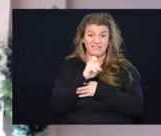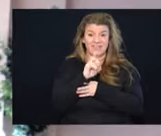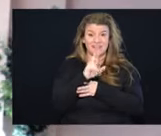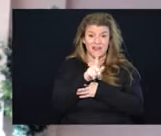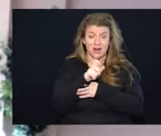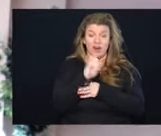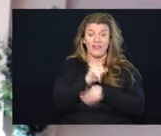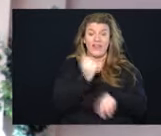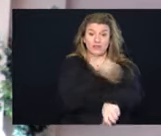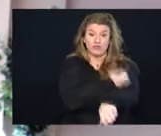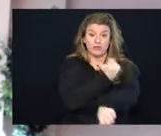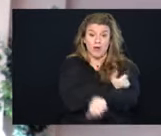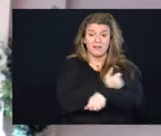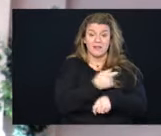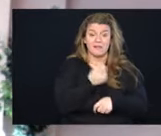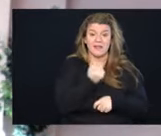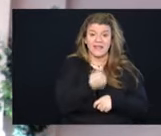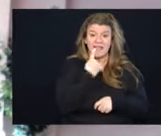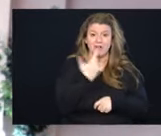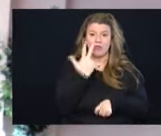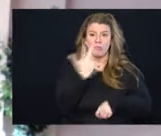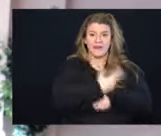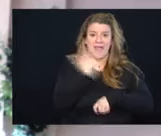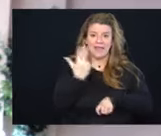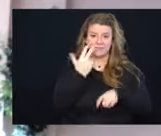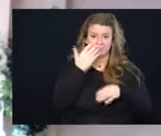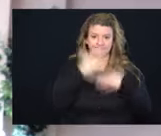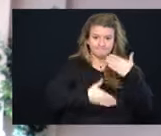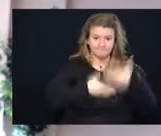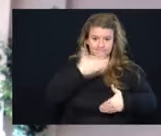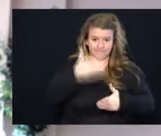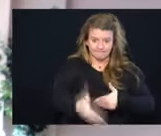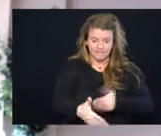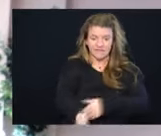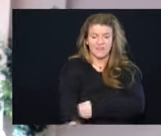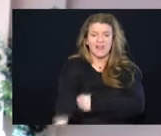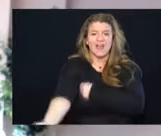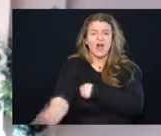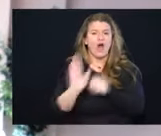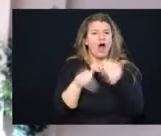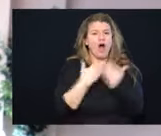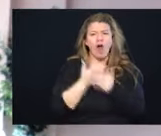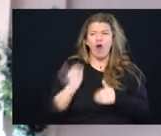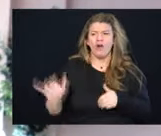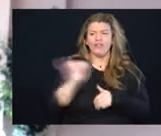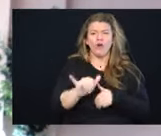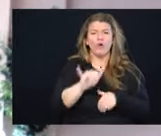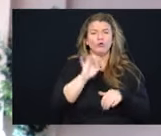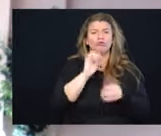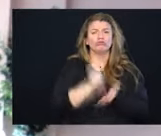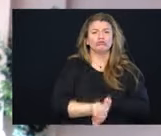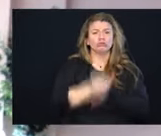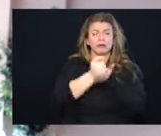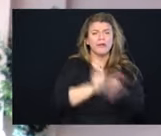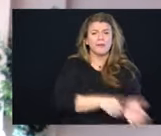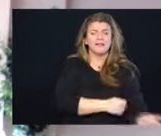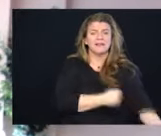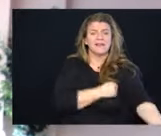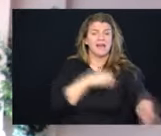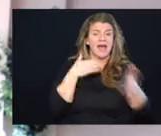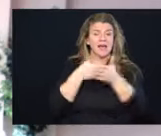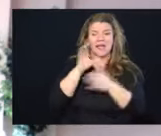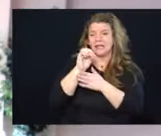that can be given on three consecutive days. And all these treatments that we have against Omicron are highly effective